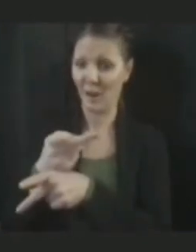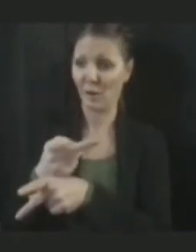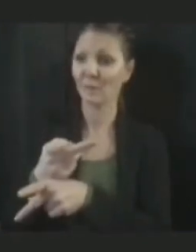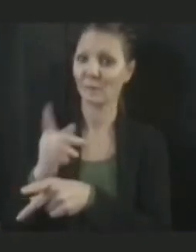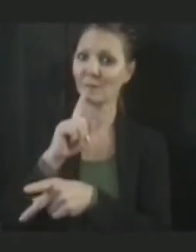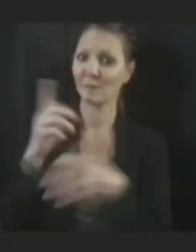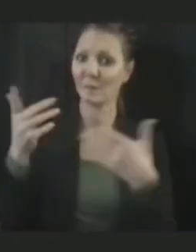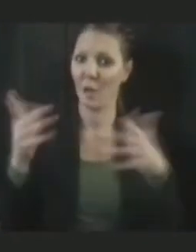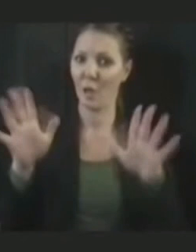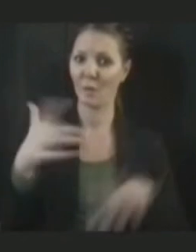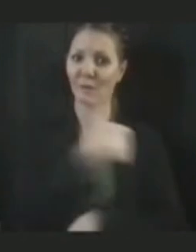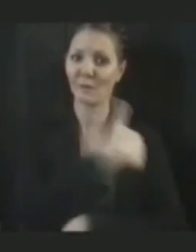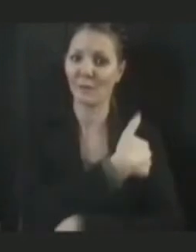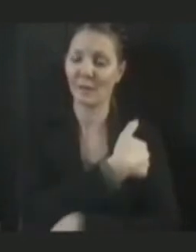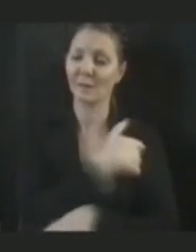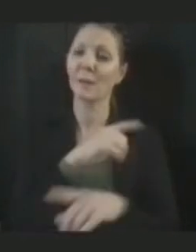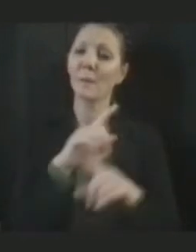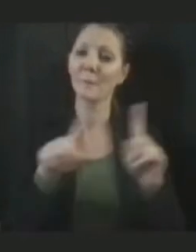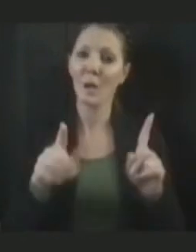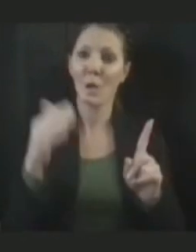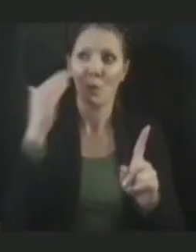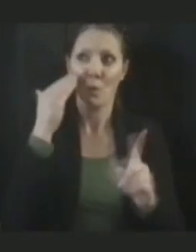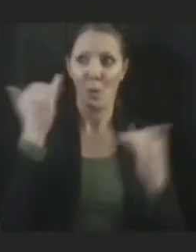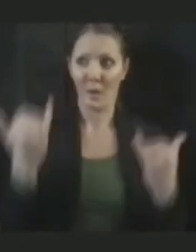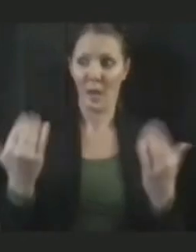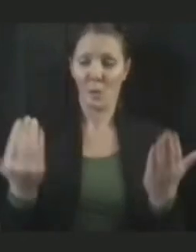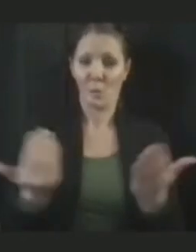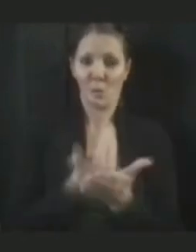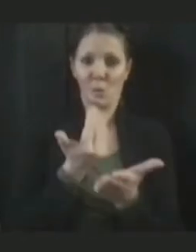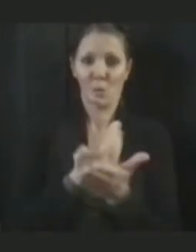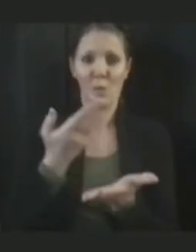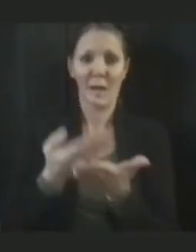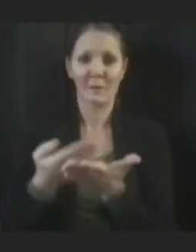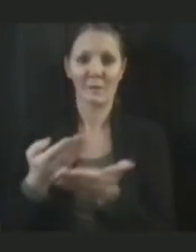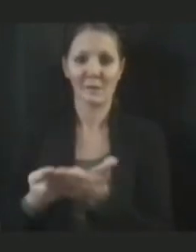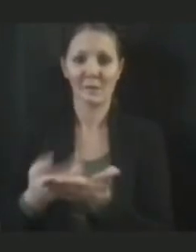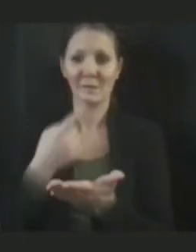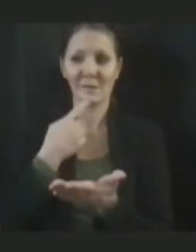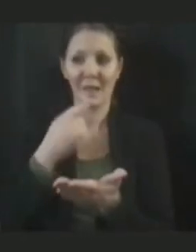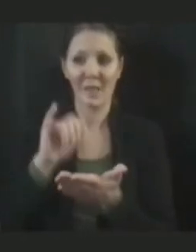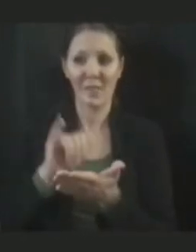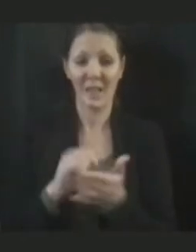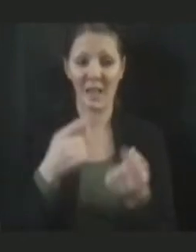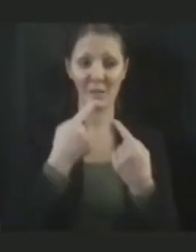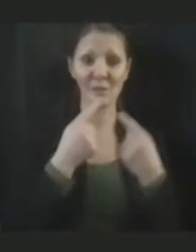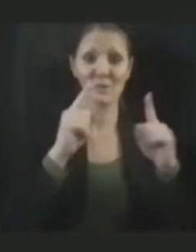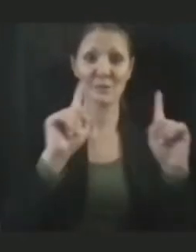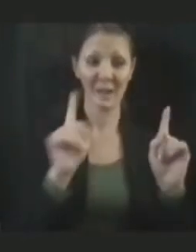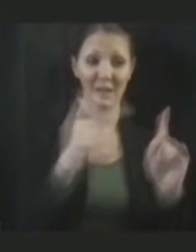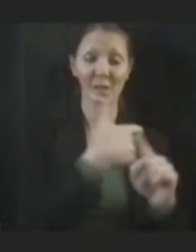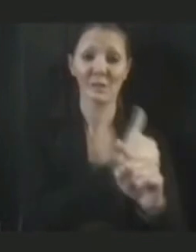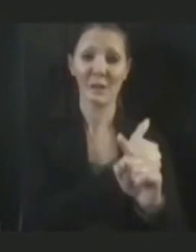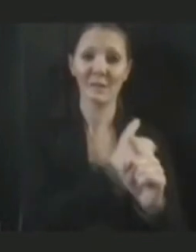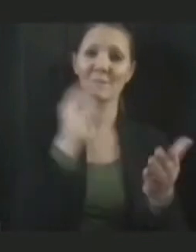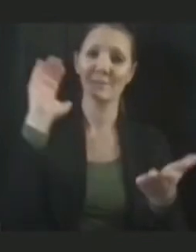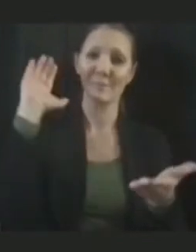spoke to it, you know, there's new evidence that's saying the effectiveness of vaccines does wane over time, and caregivers in Connecticut